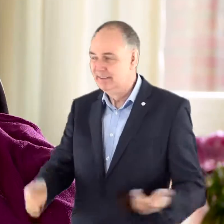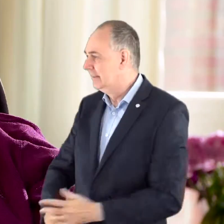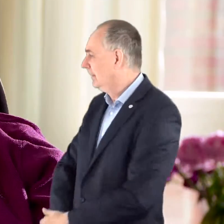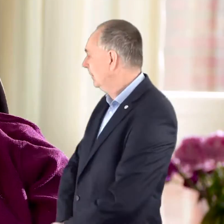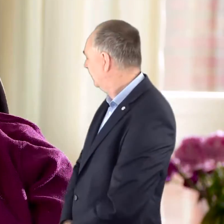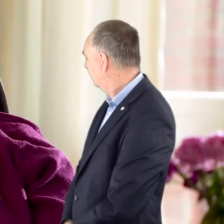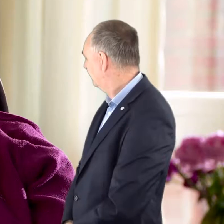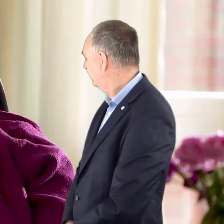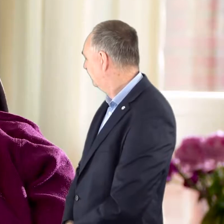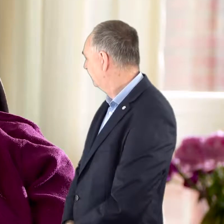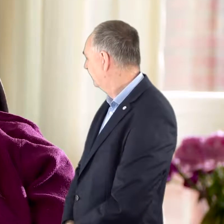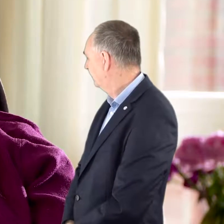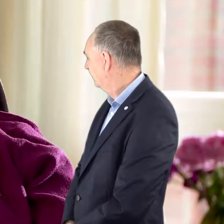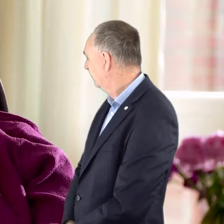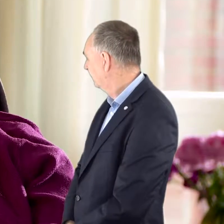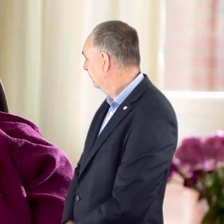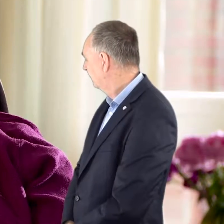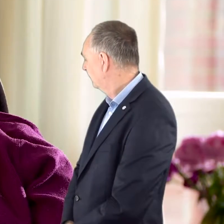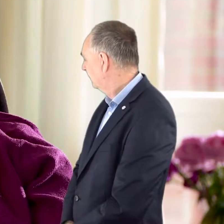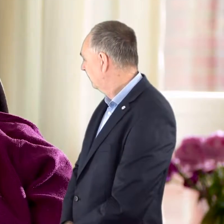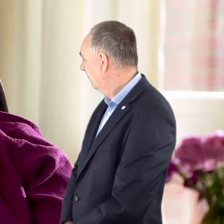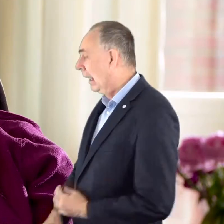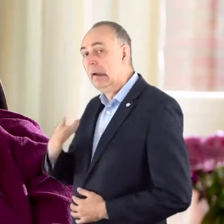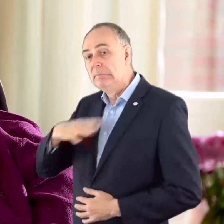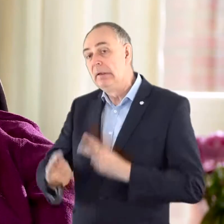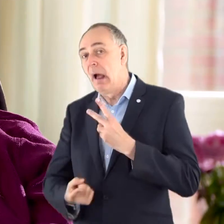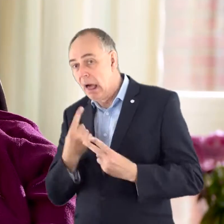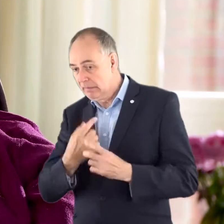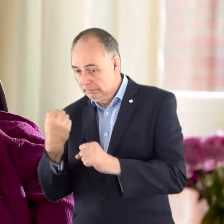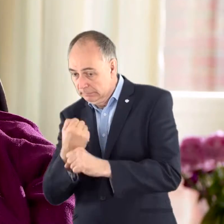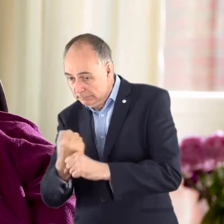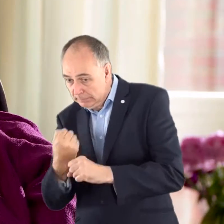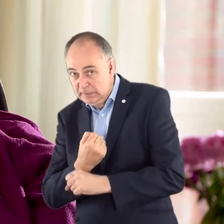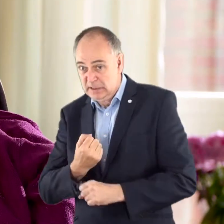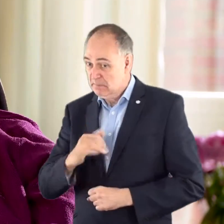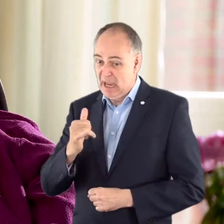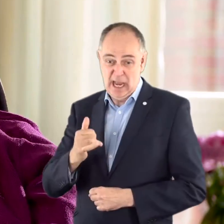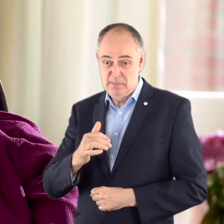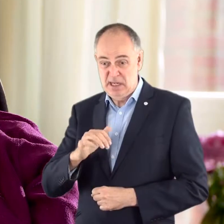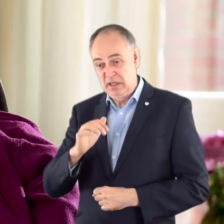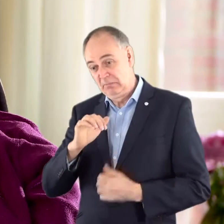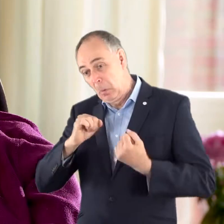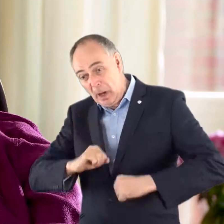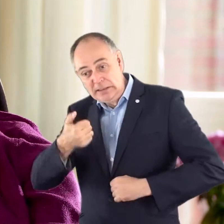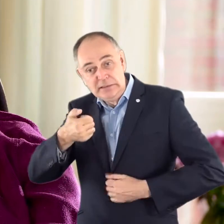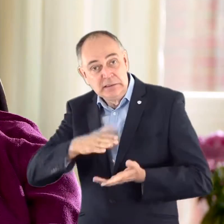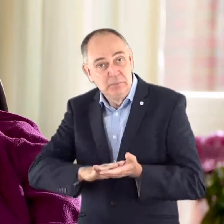will take six months to a year. This makes me feel